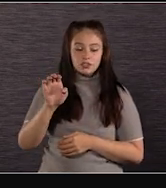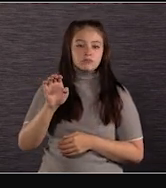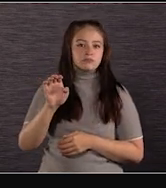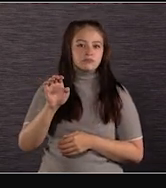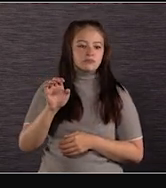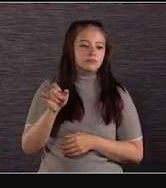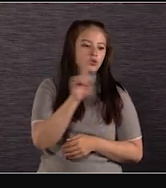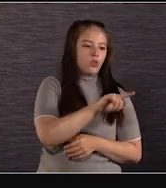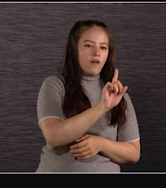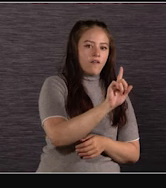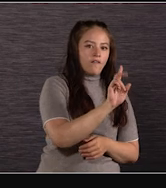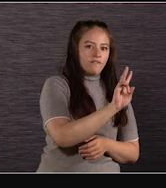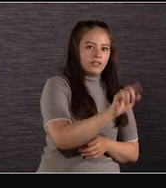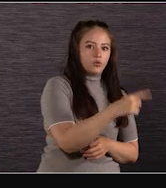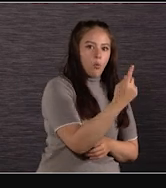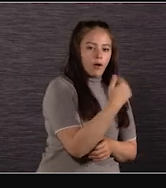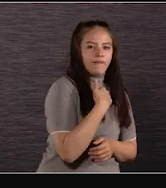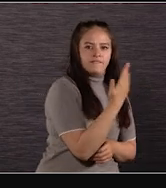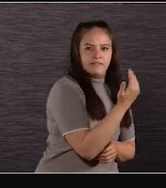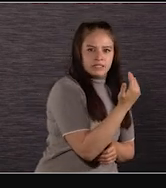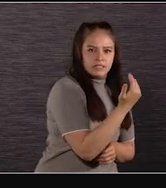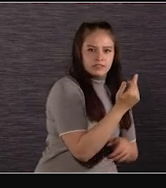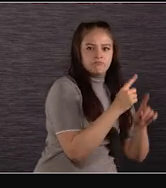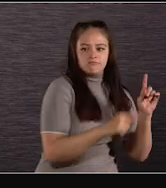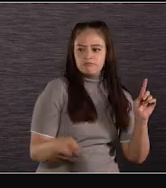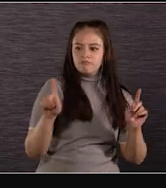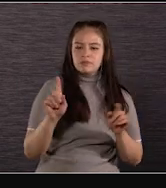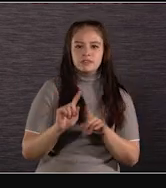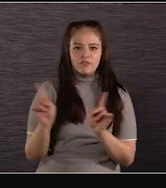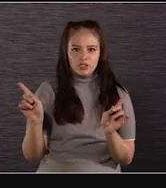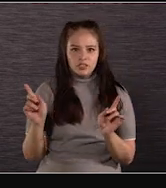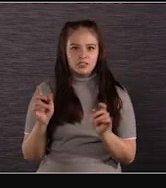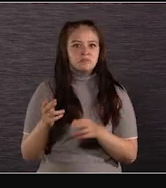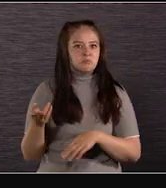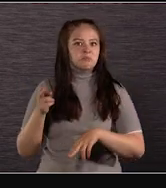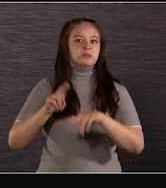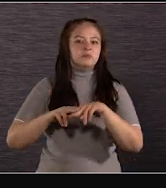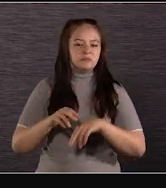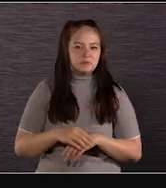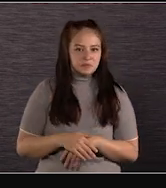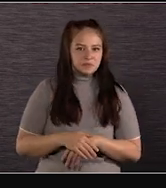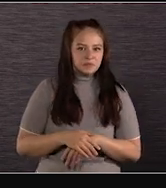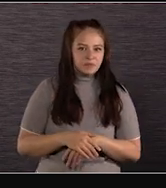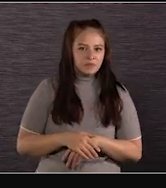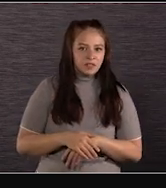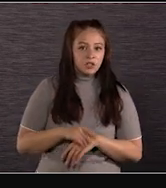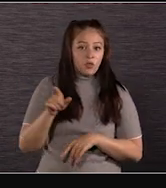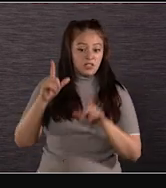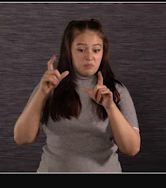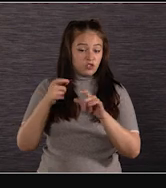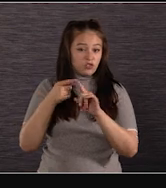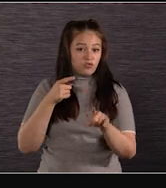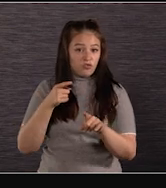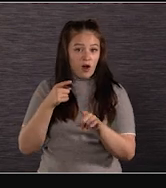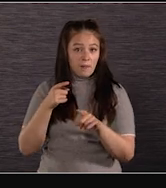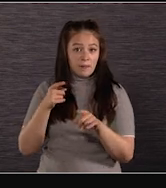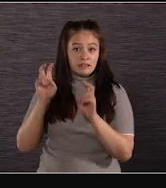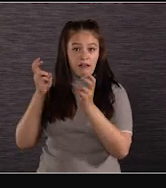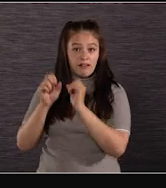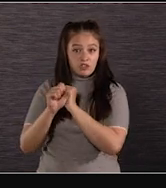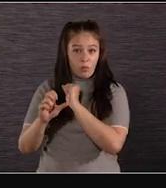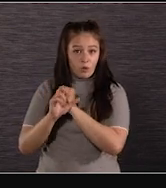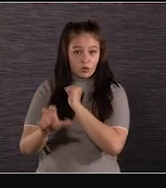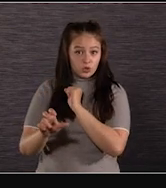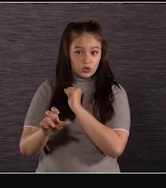15 for the original Venice. This was taken from another screen grab from a Titleist commercial by Kurt Morgan.